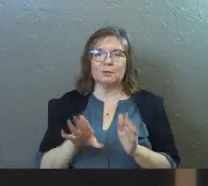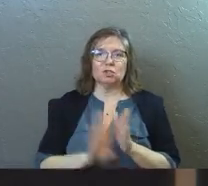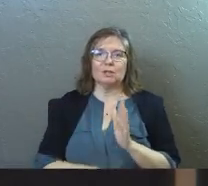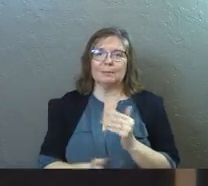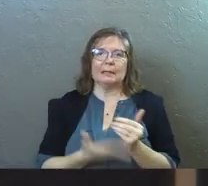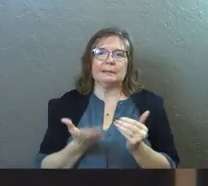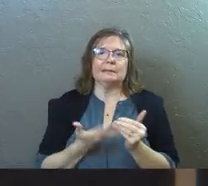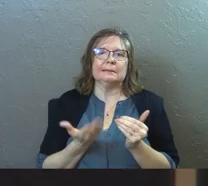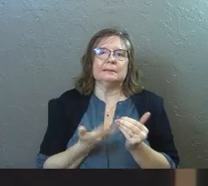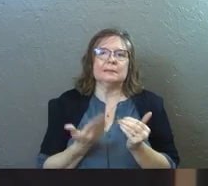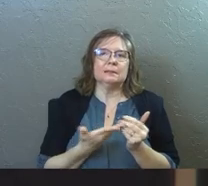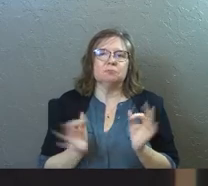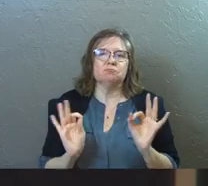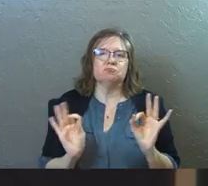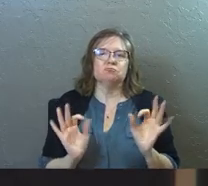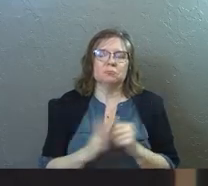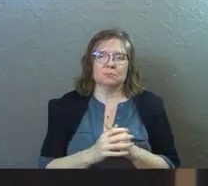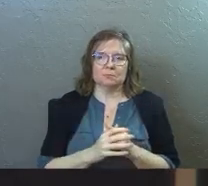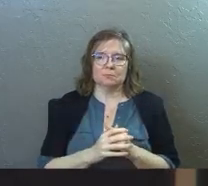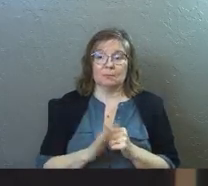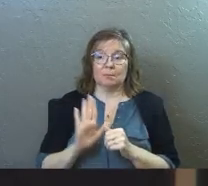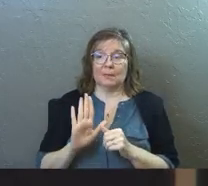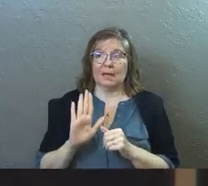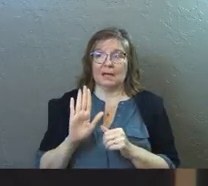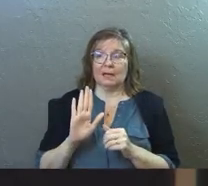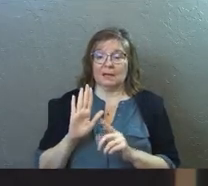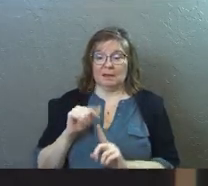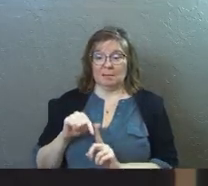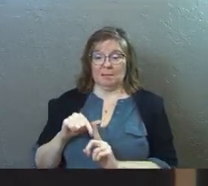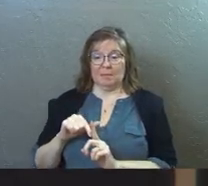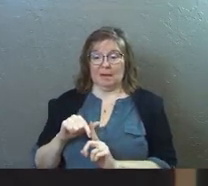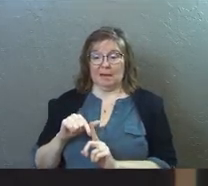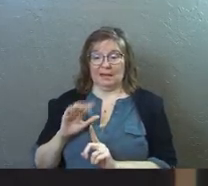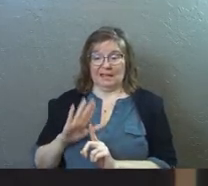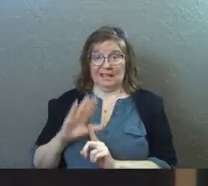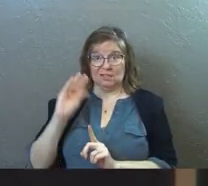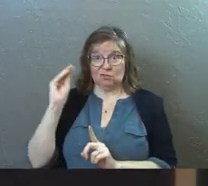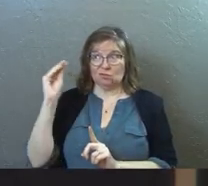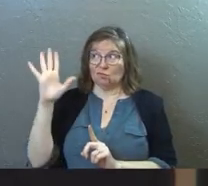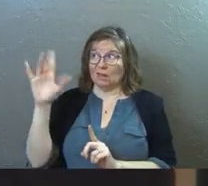to be cheap. And that his grace cost him everything.